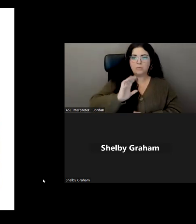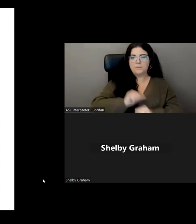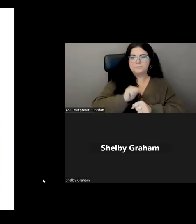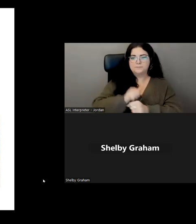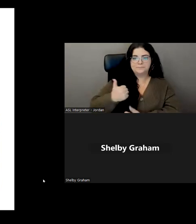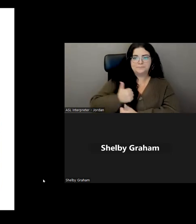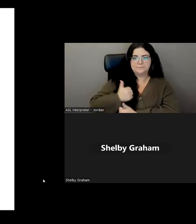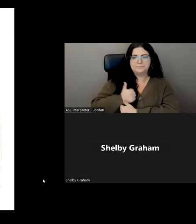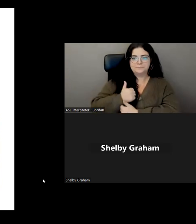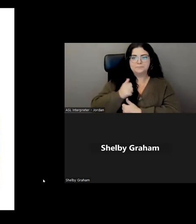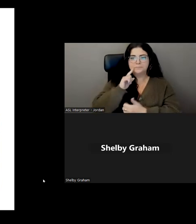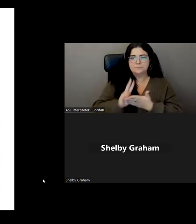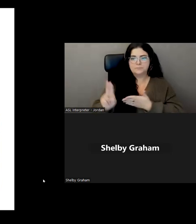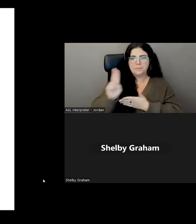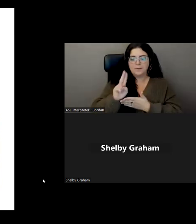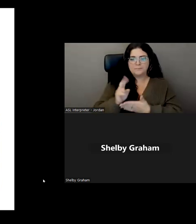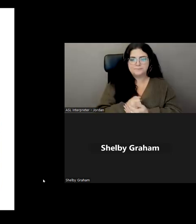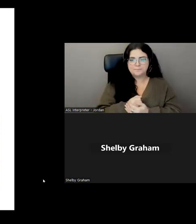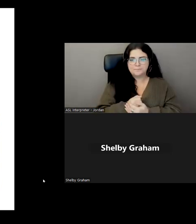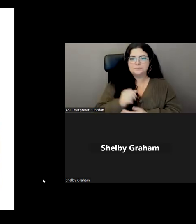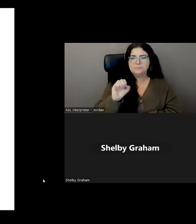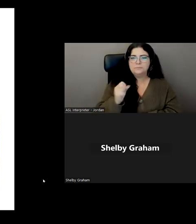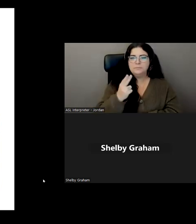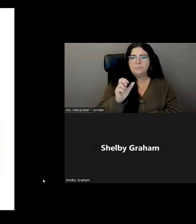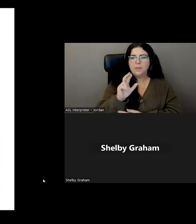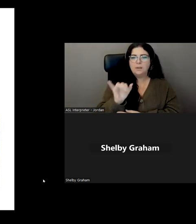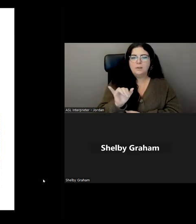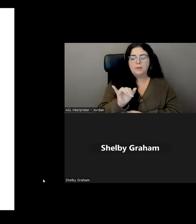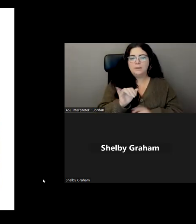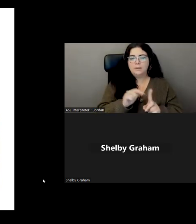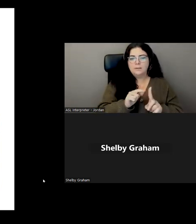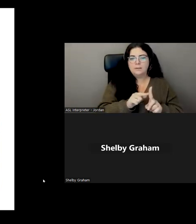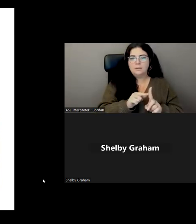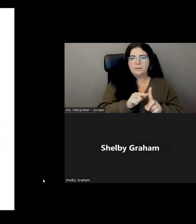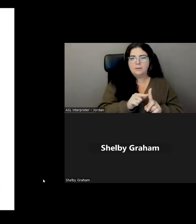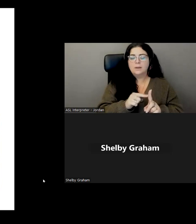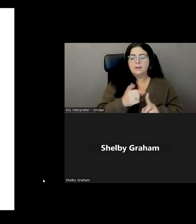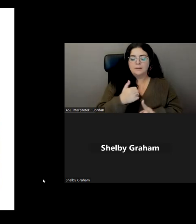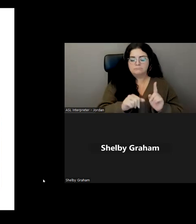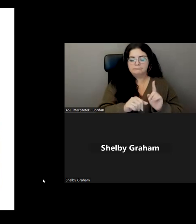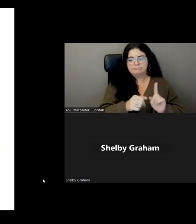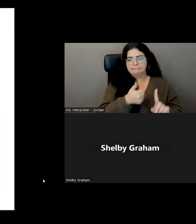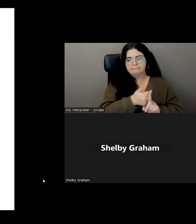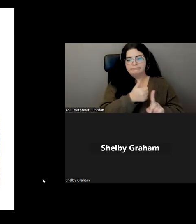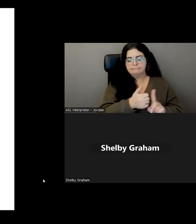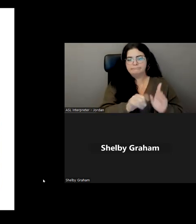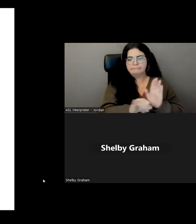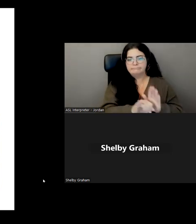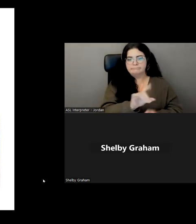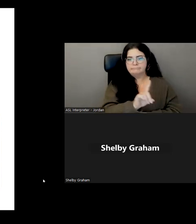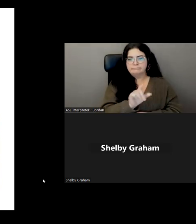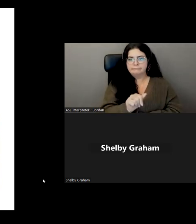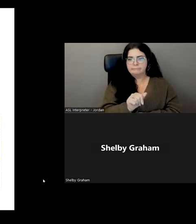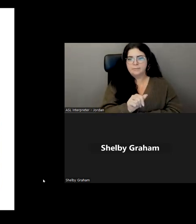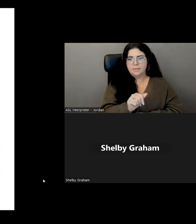studying in university. Sherry is also a person who identifies as living with a disability and